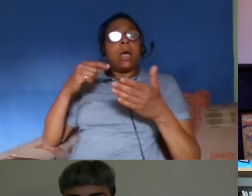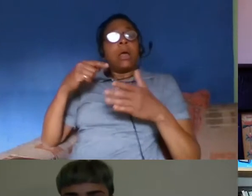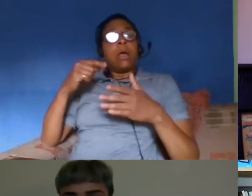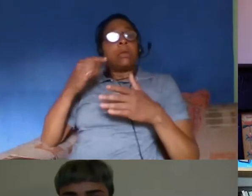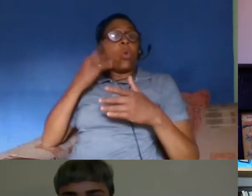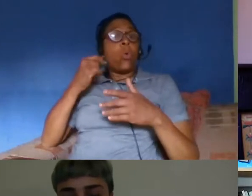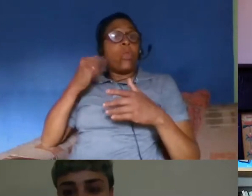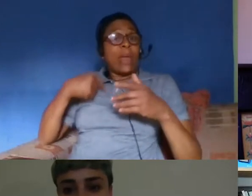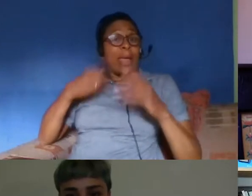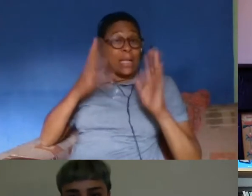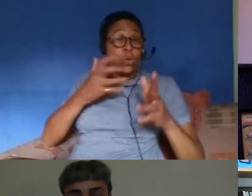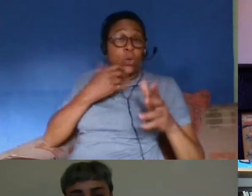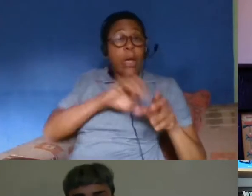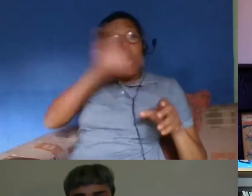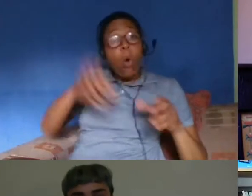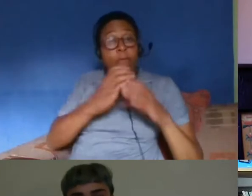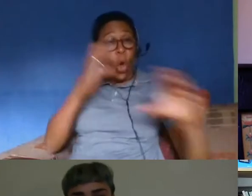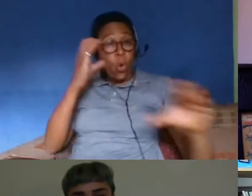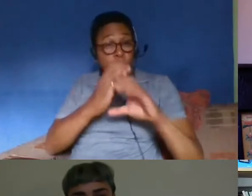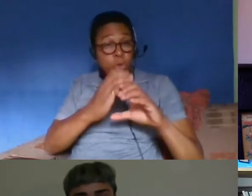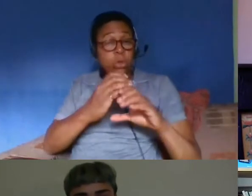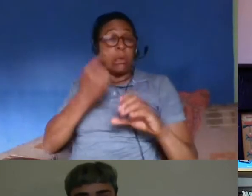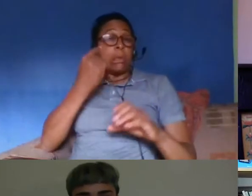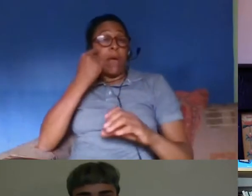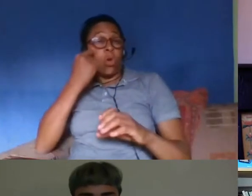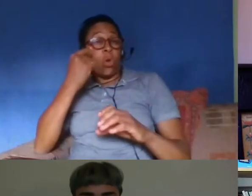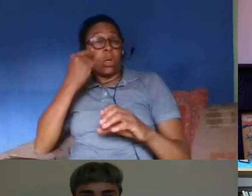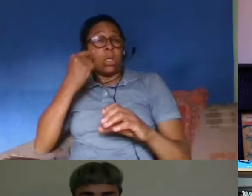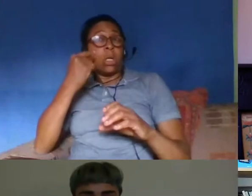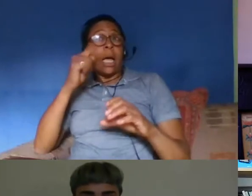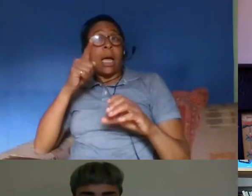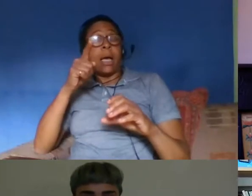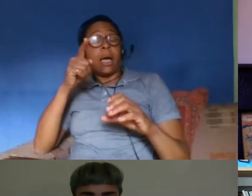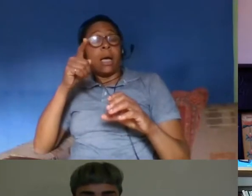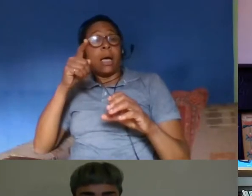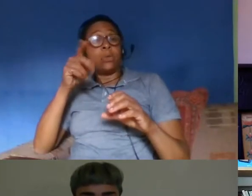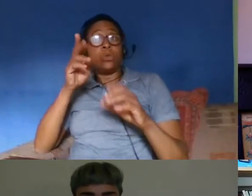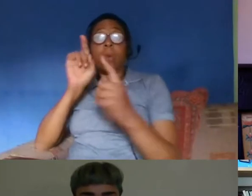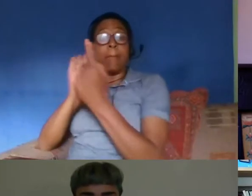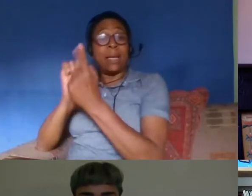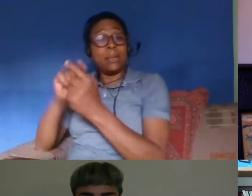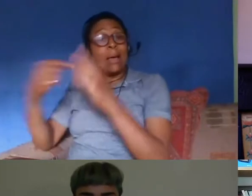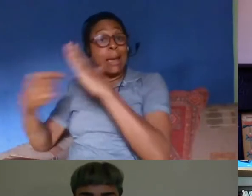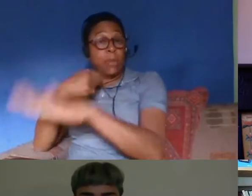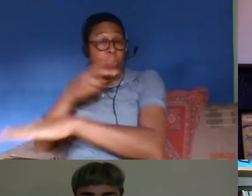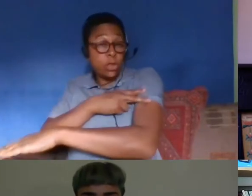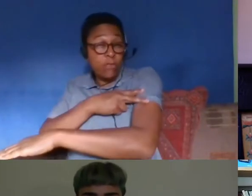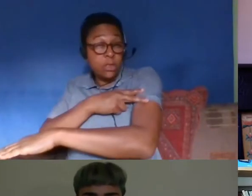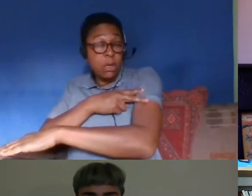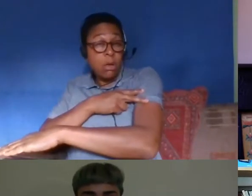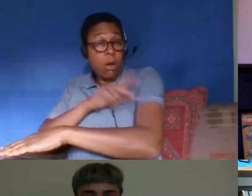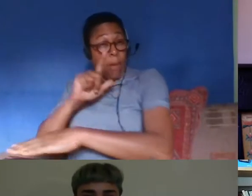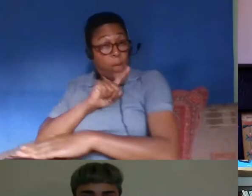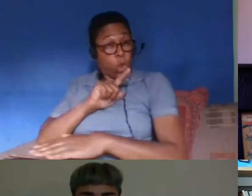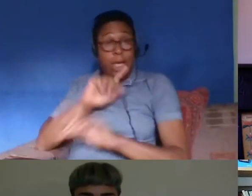see an immigration officer on the return to britain as well and and it's it's the case that this this thing